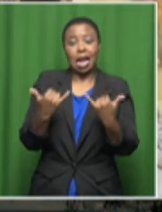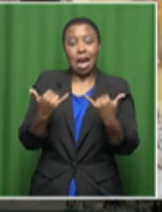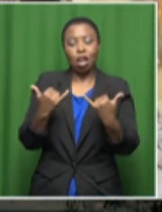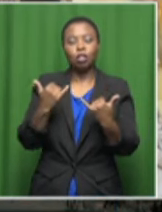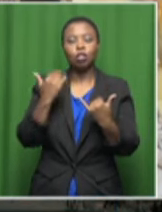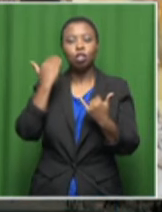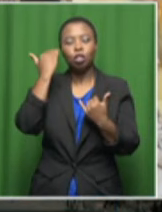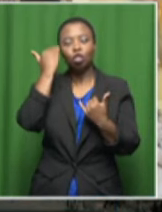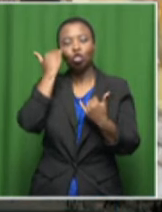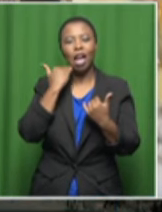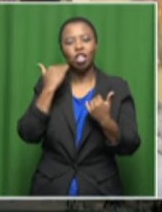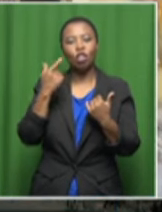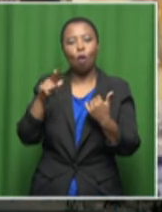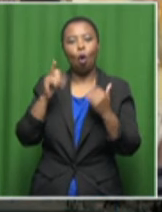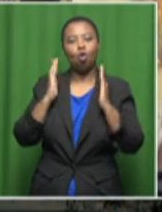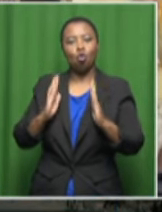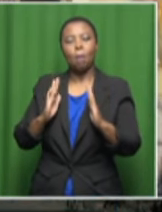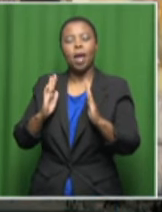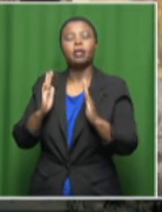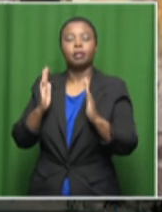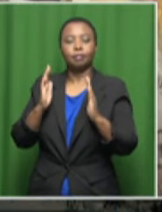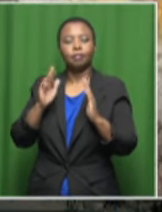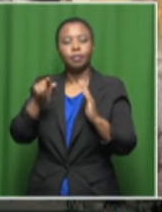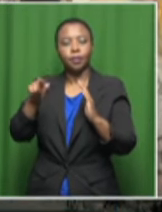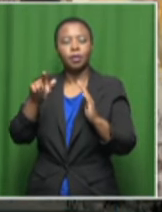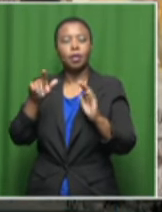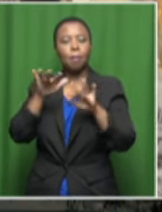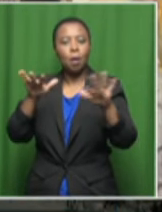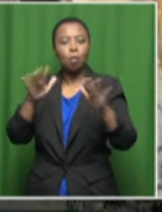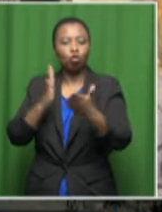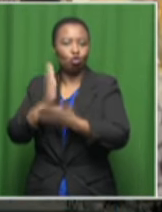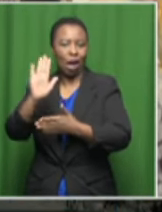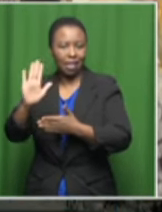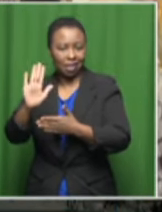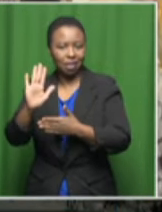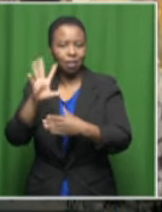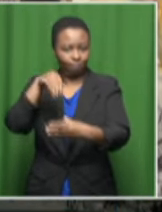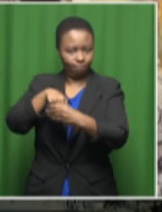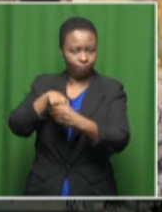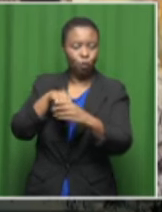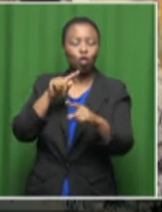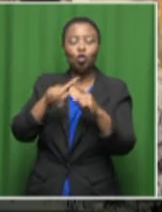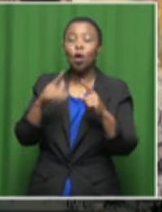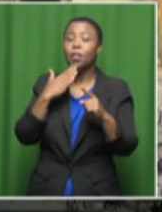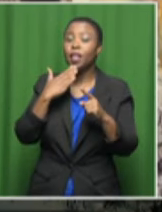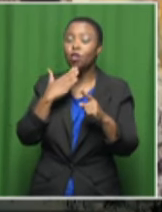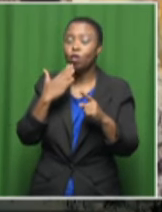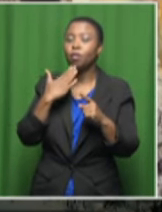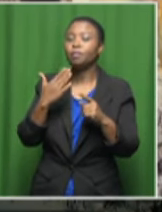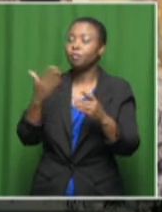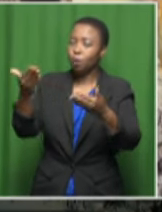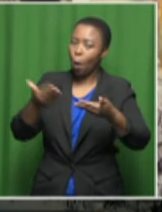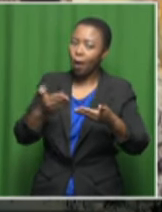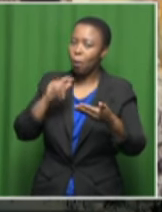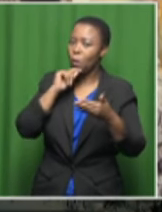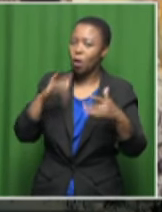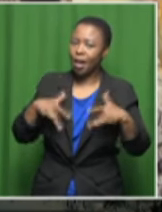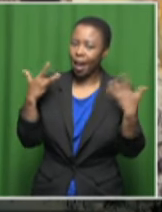Court on Human and People's Rights. Advocate Nsebeza, good to see you. Good morning. Welcome to Morning Live.